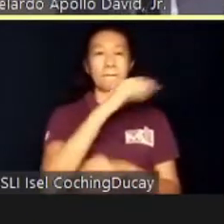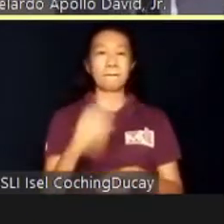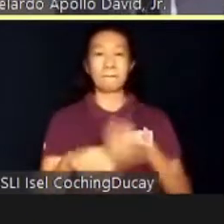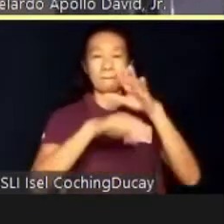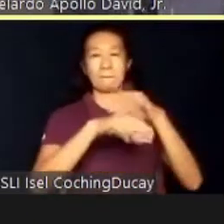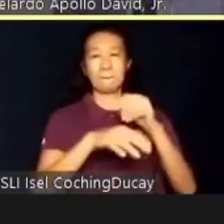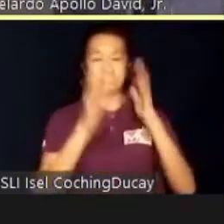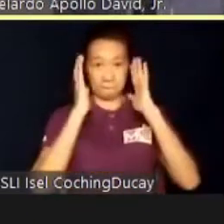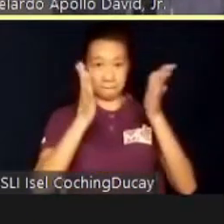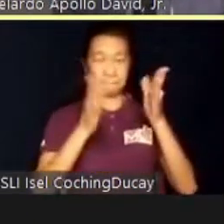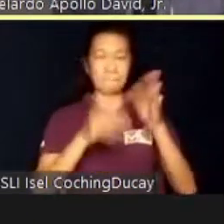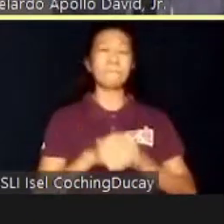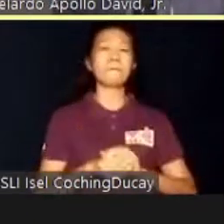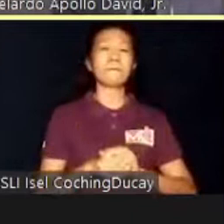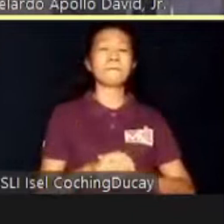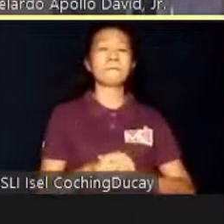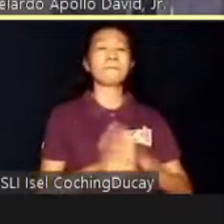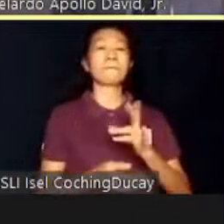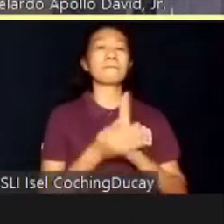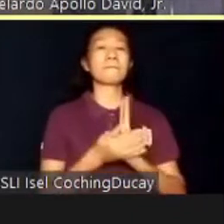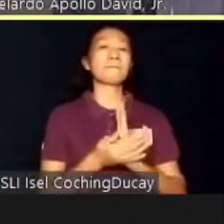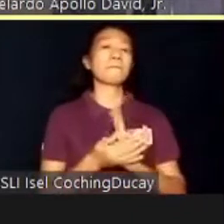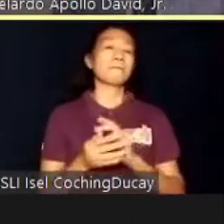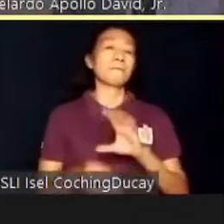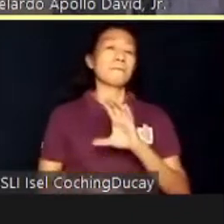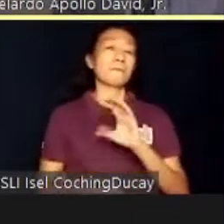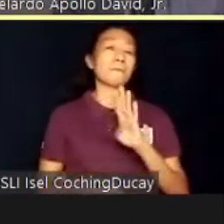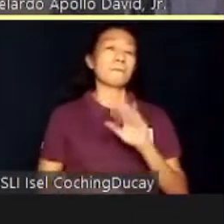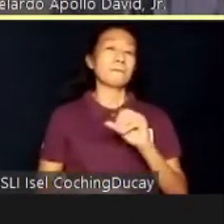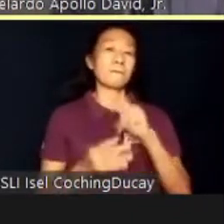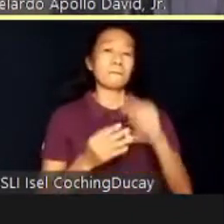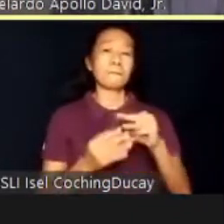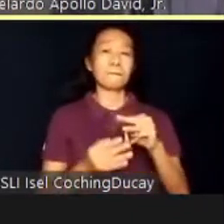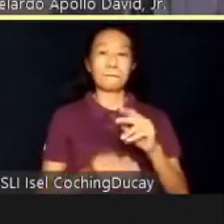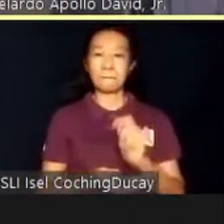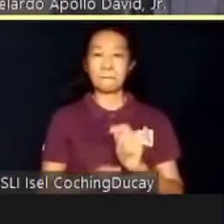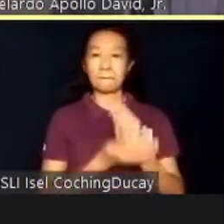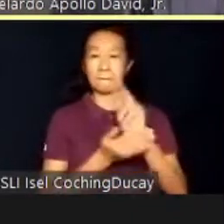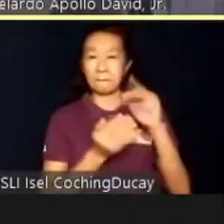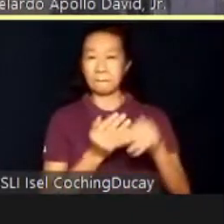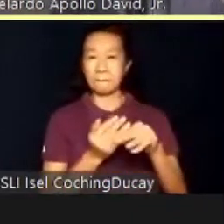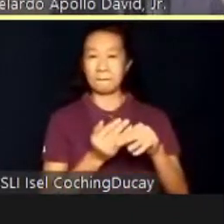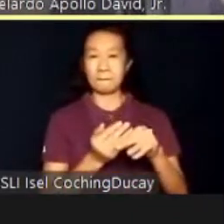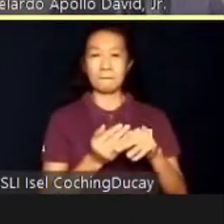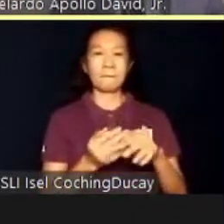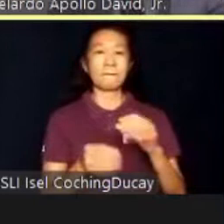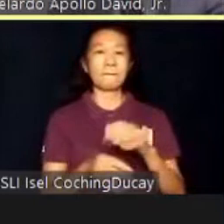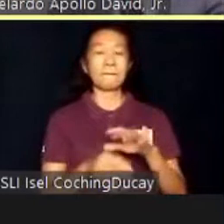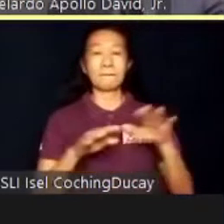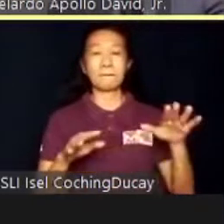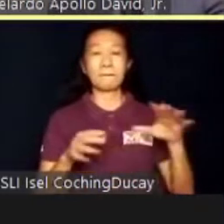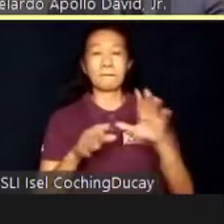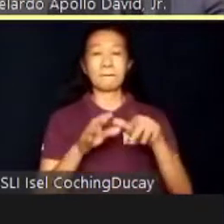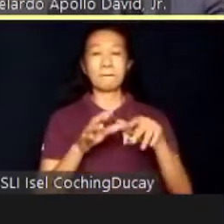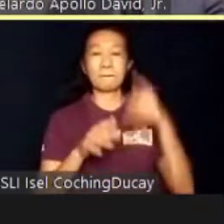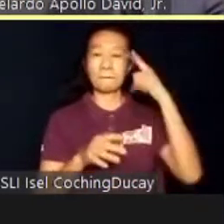equity by establishing CBR programs such as project therapy, education, and assimilation of children with handicap or